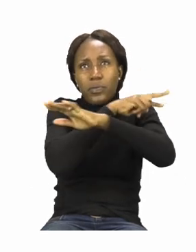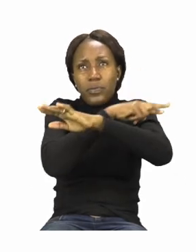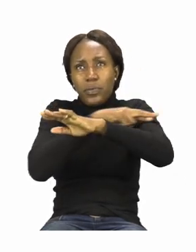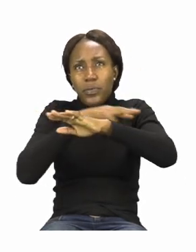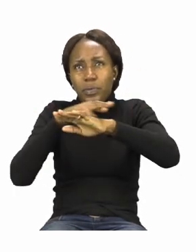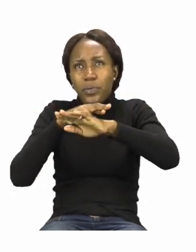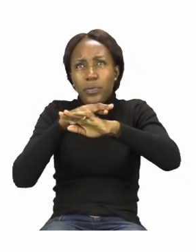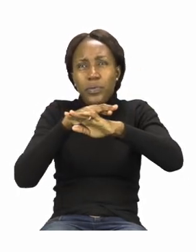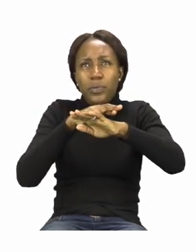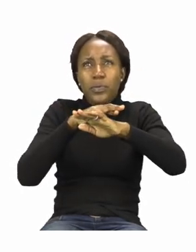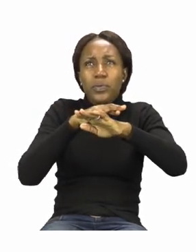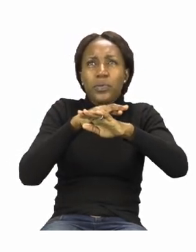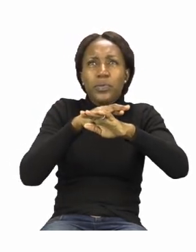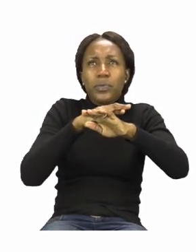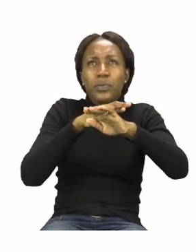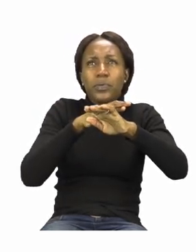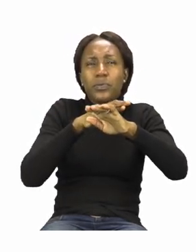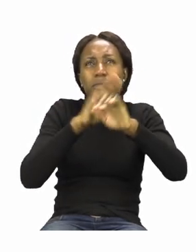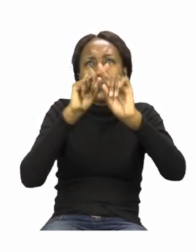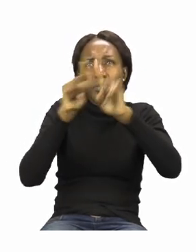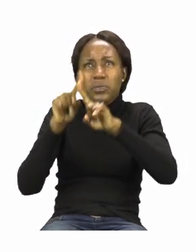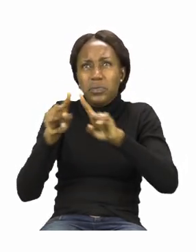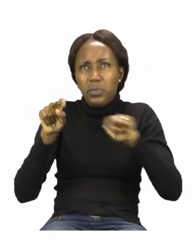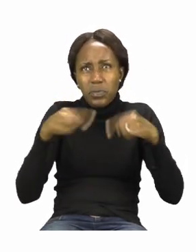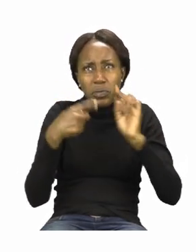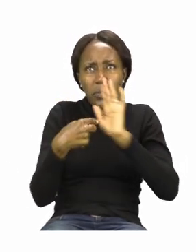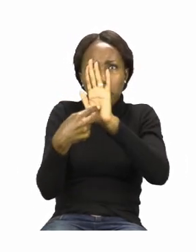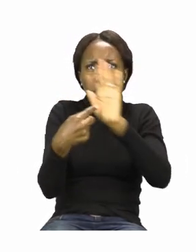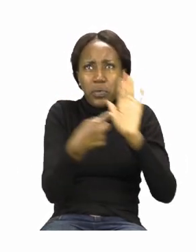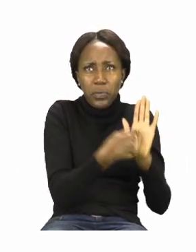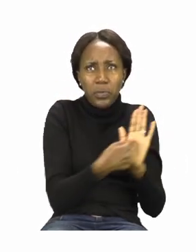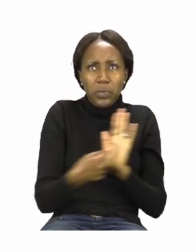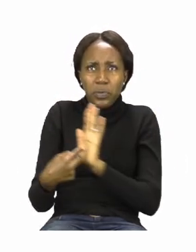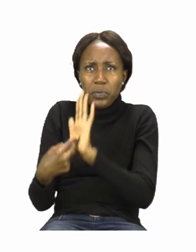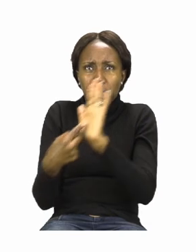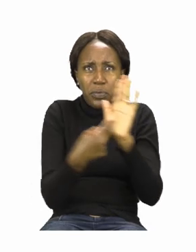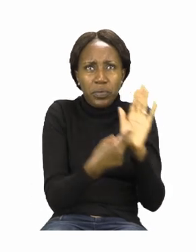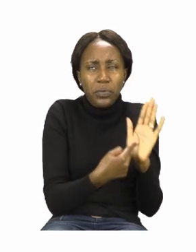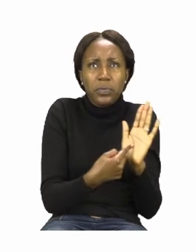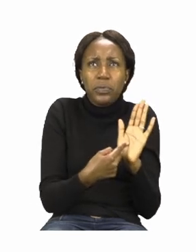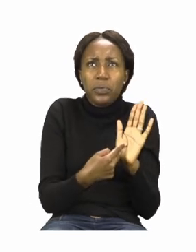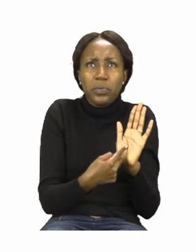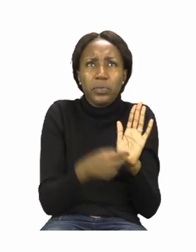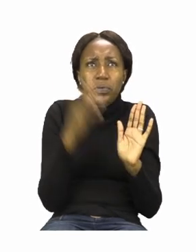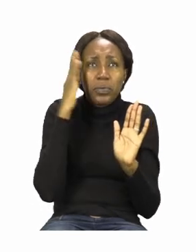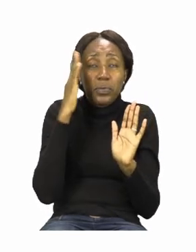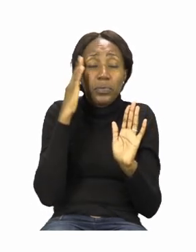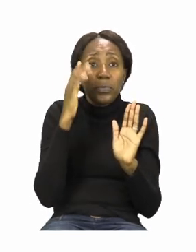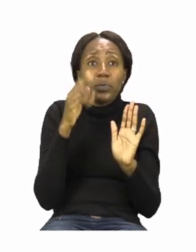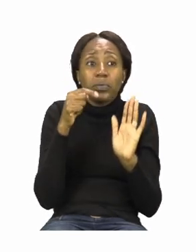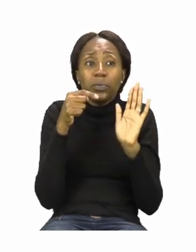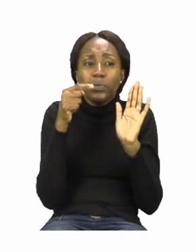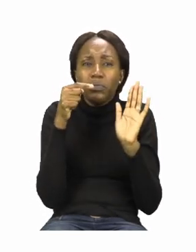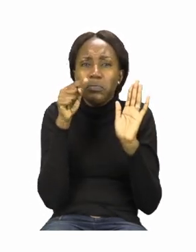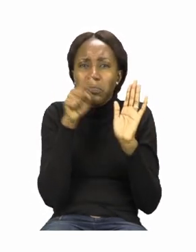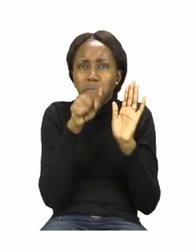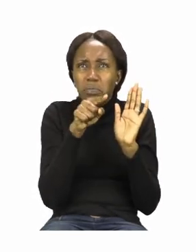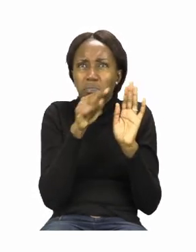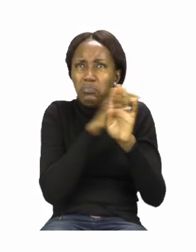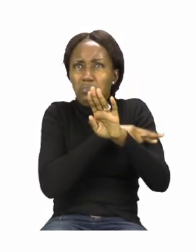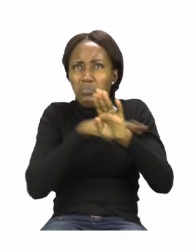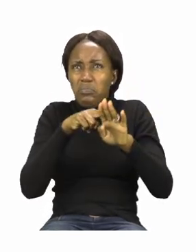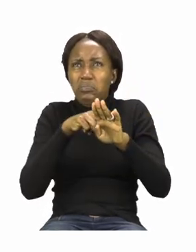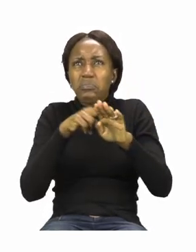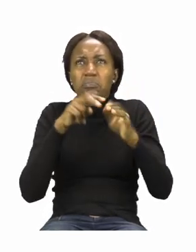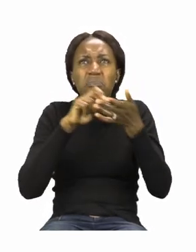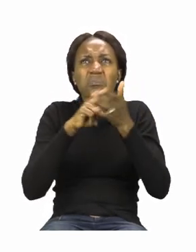part of transport is the ability to read what the road signs say. We